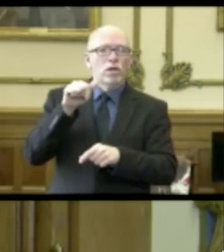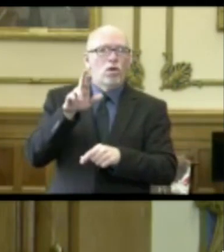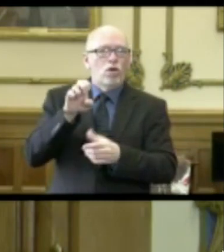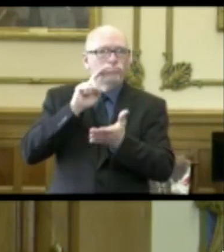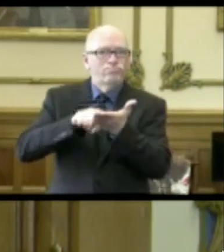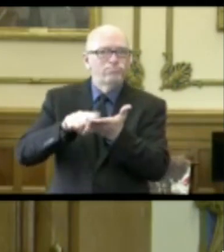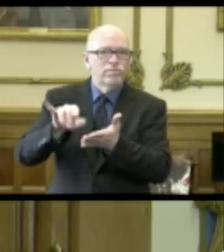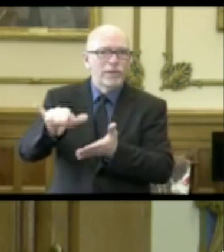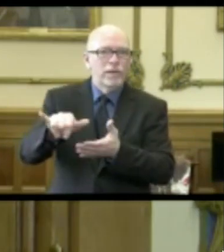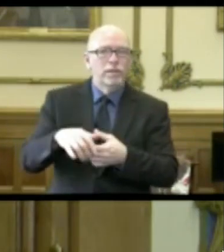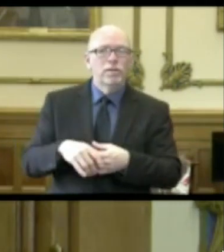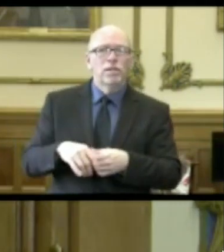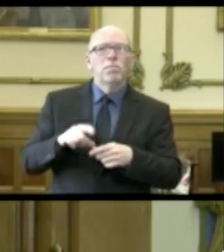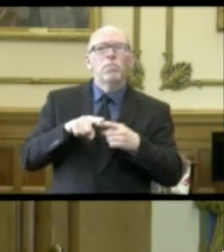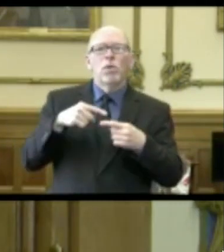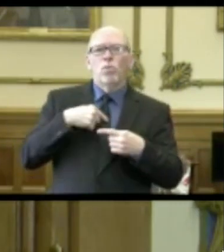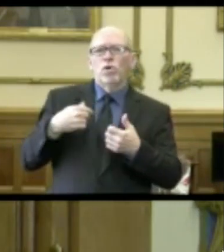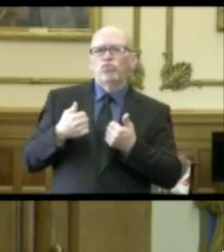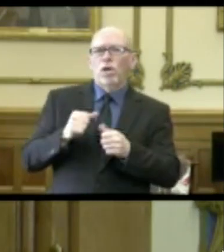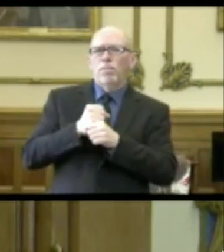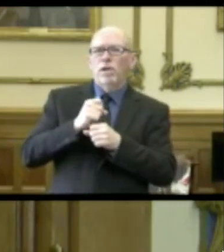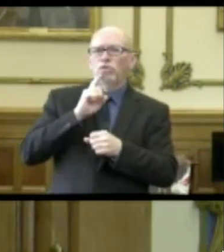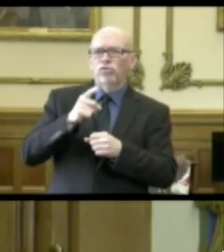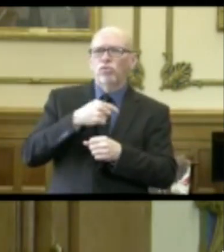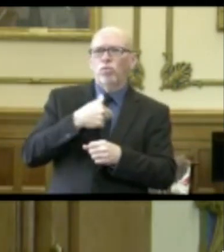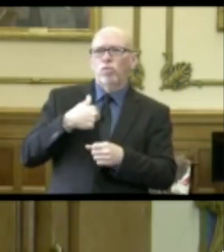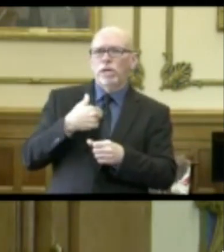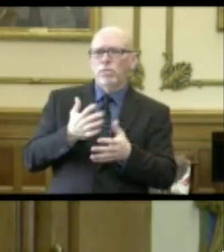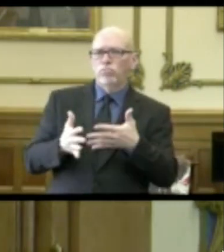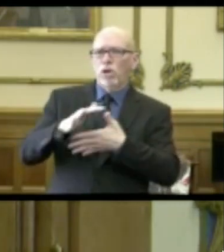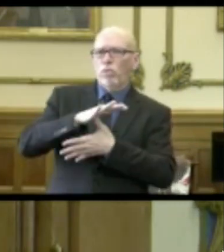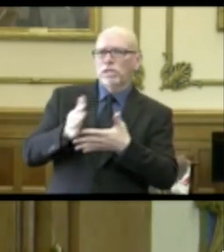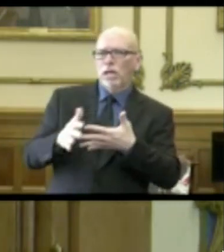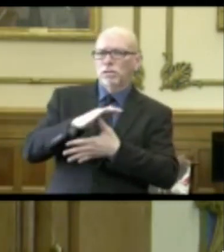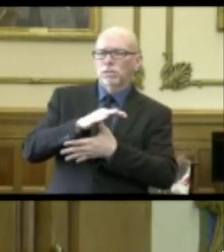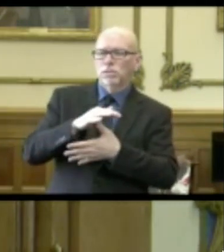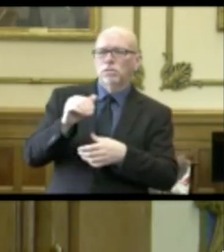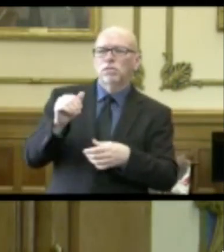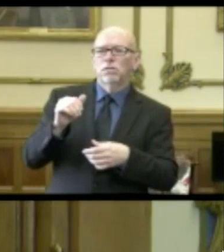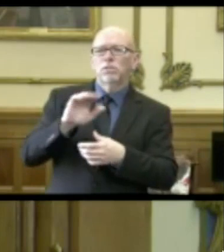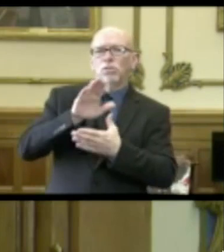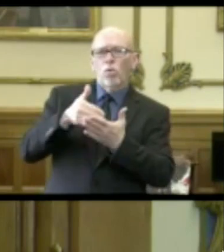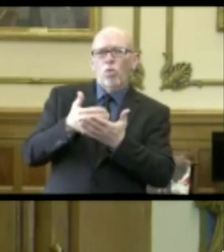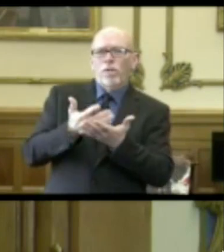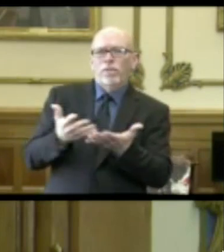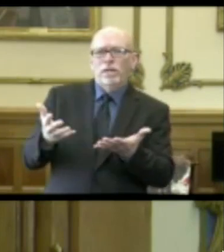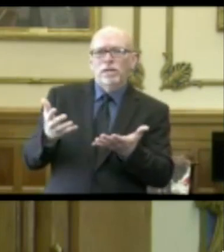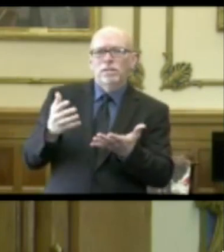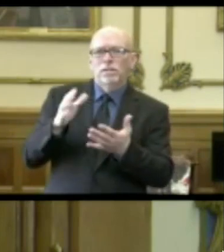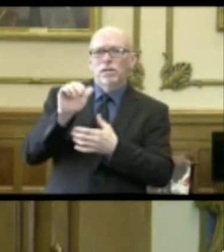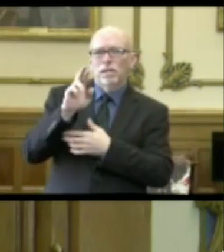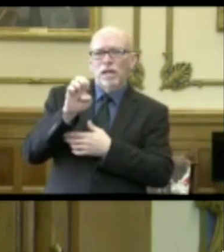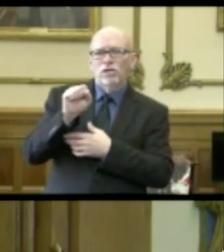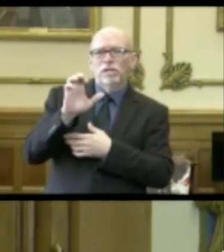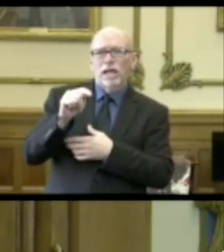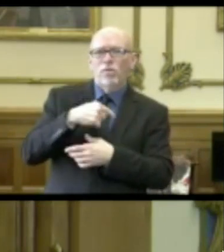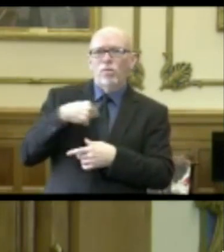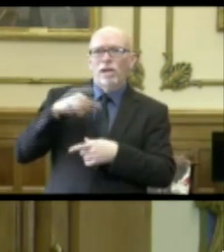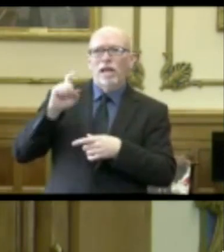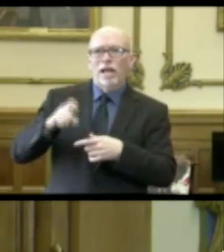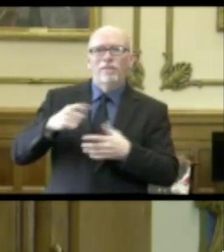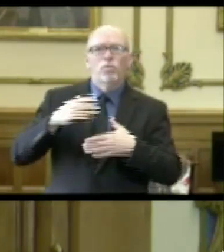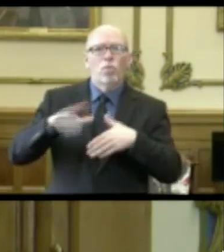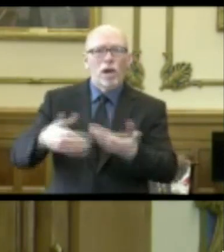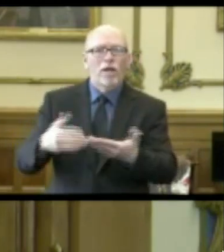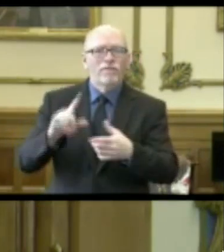at that, but we are trying to make sure that we're prioritizing all of the things under the CARES Act that we have to roll out